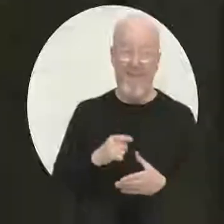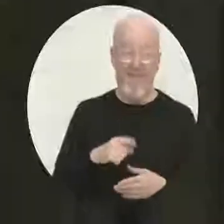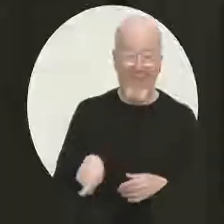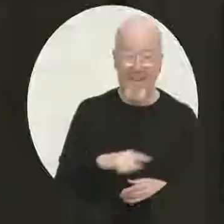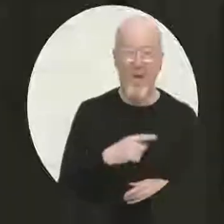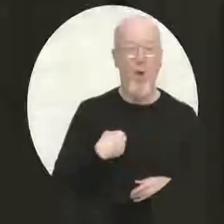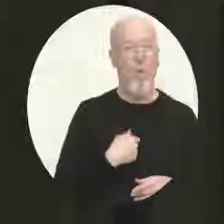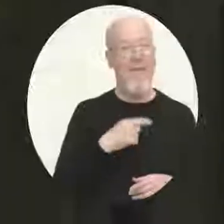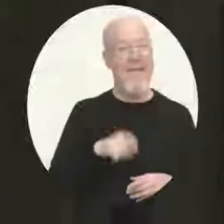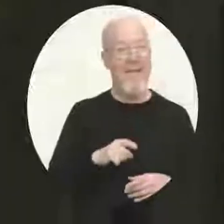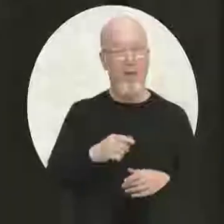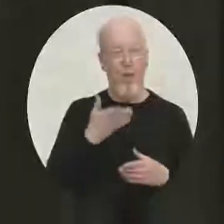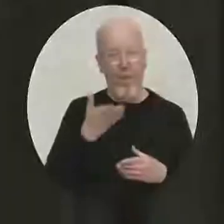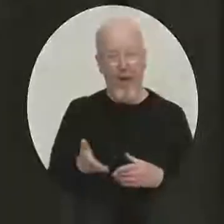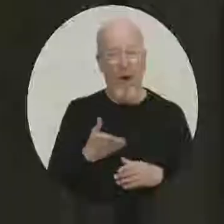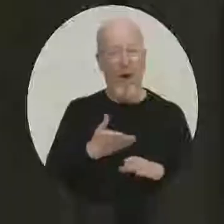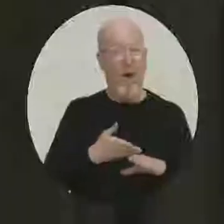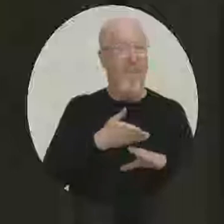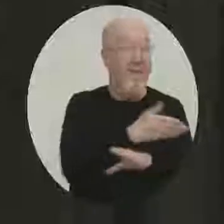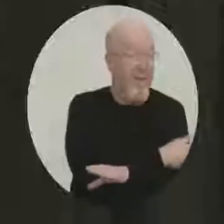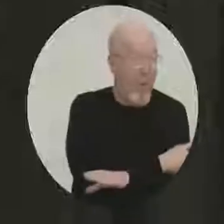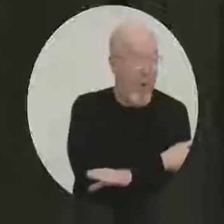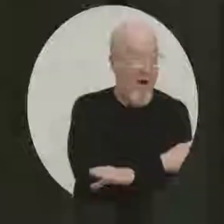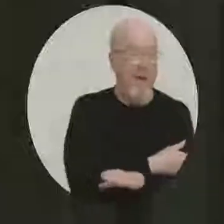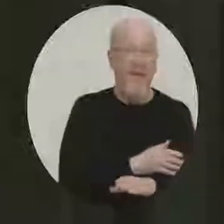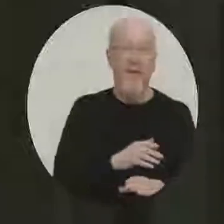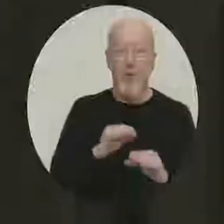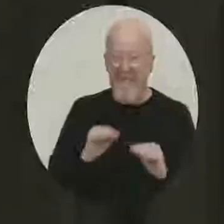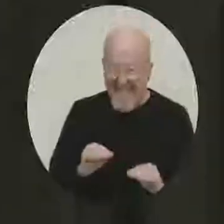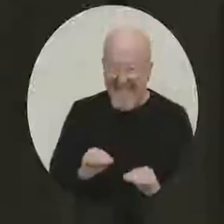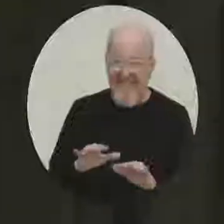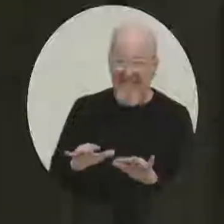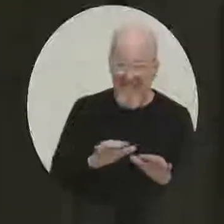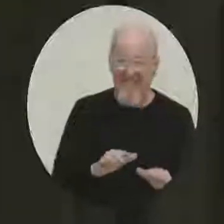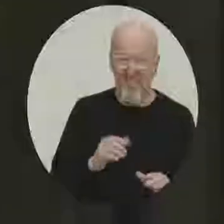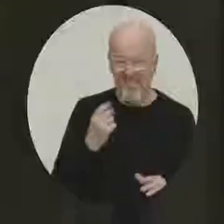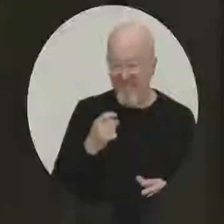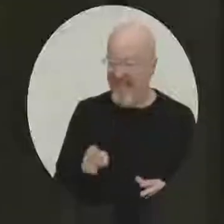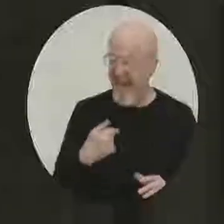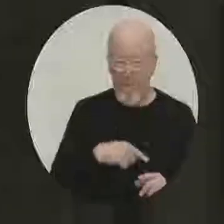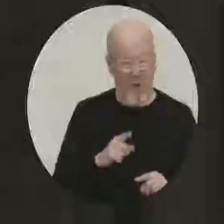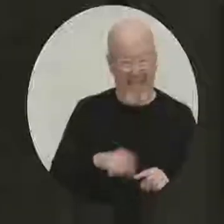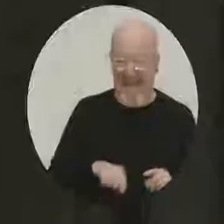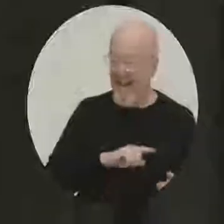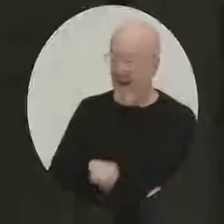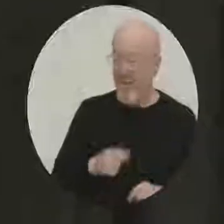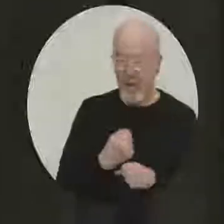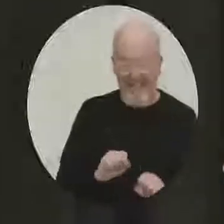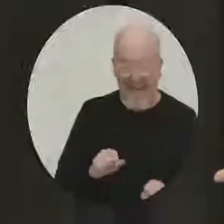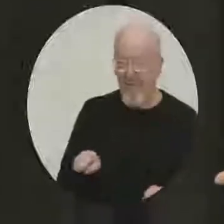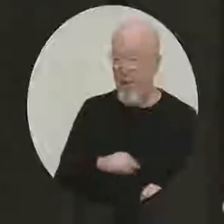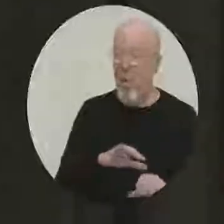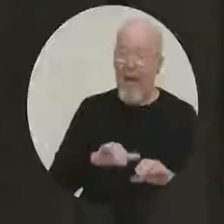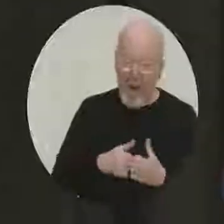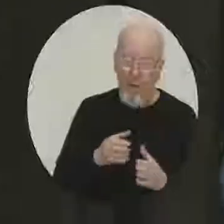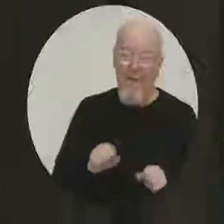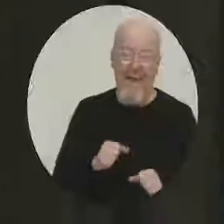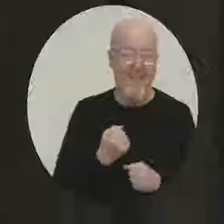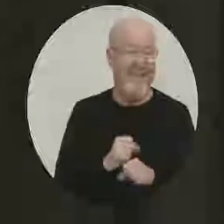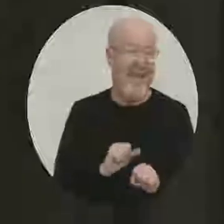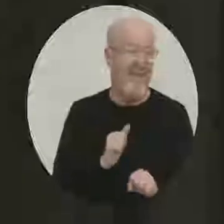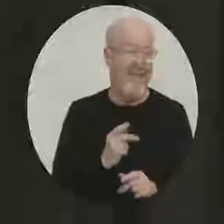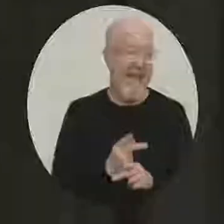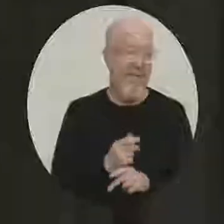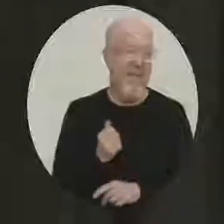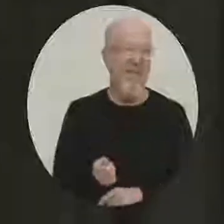beforehand to empower them to be their hero in case we can't do it for them. And so that's really what I think the lesson is of this, and that's what